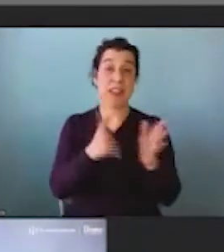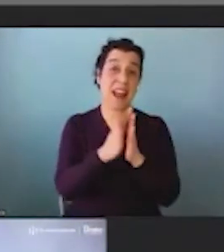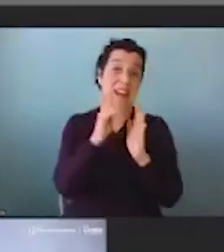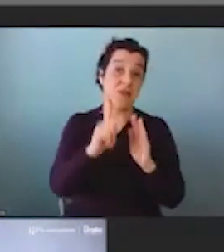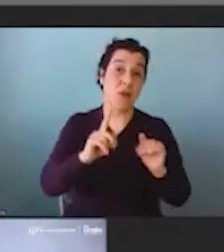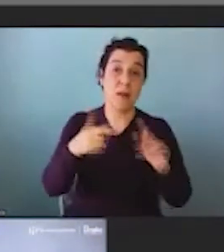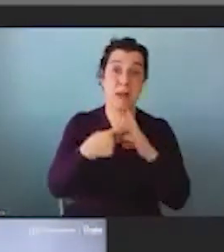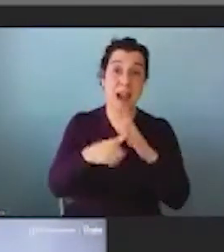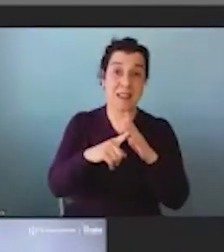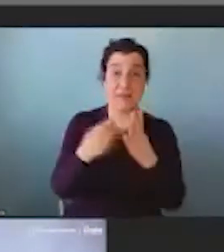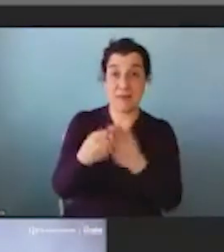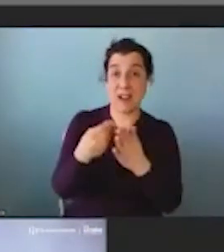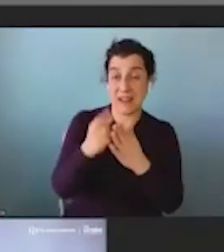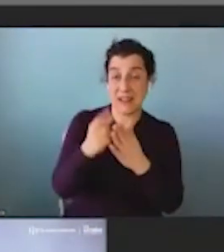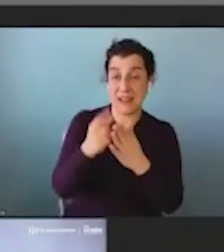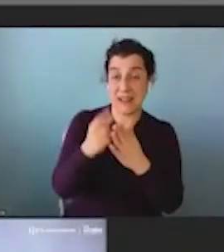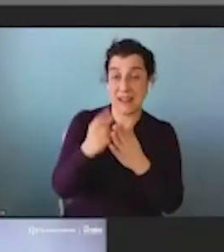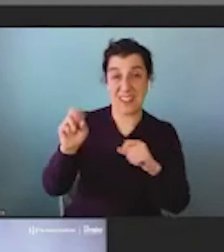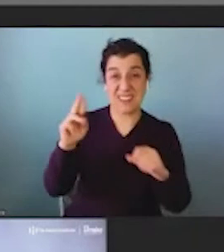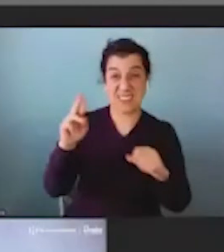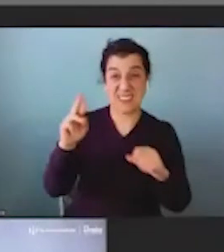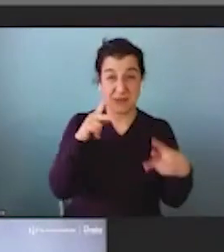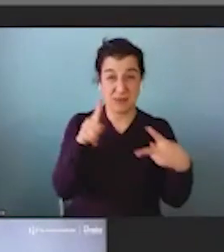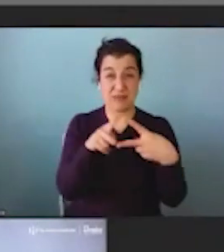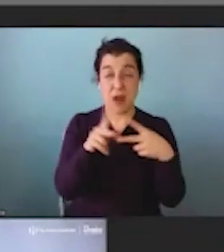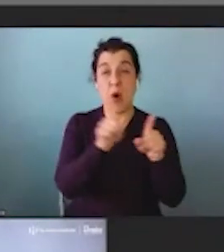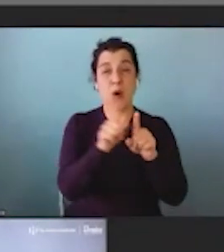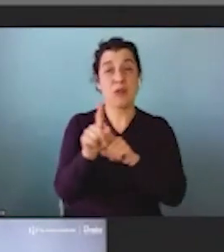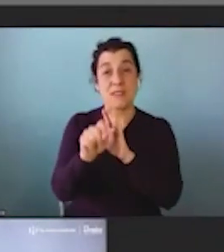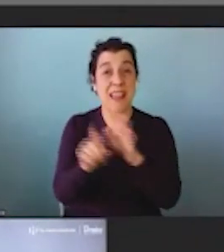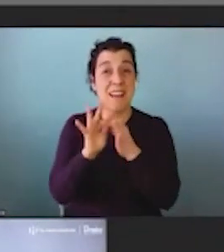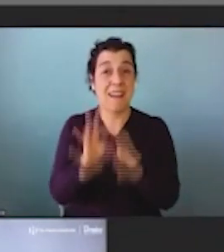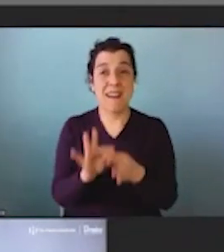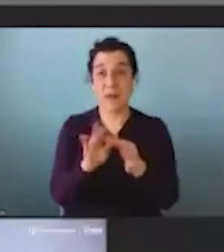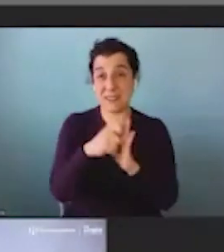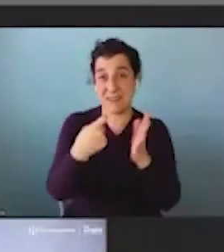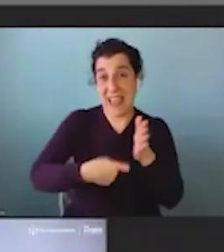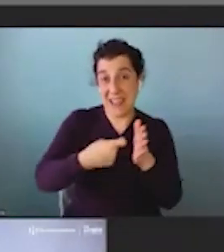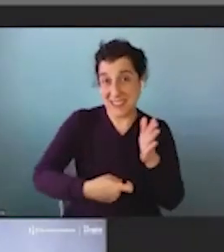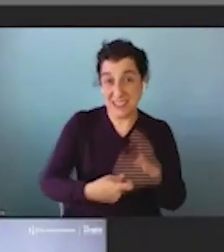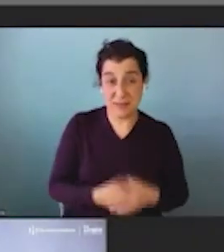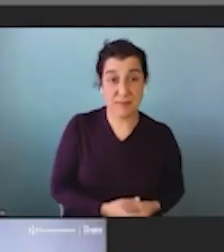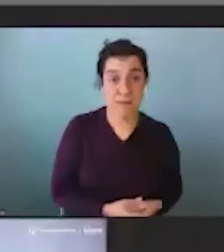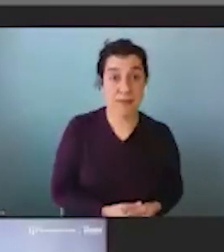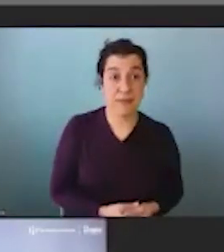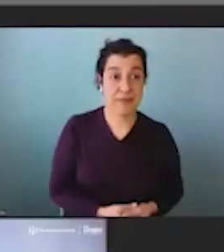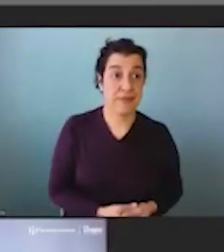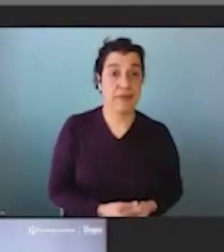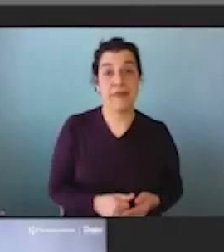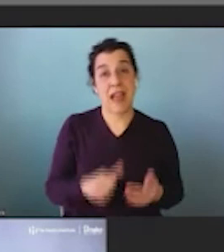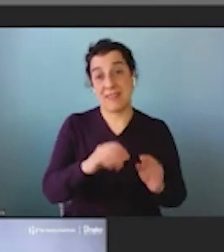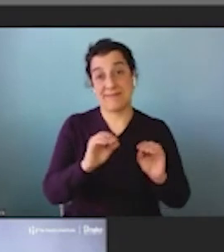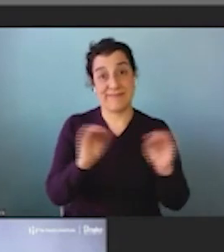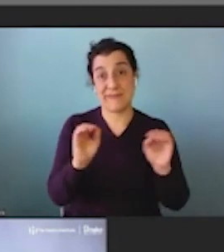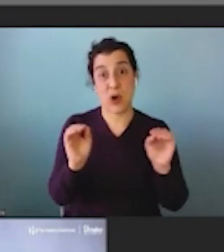really important things they can do. I think states can also do things around taxation. And so there hasn't been a state